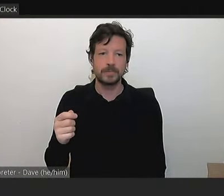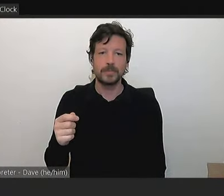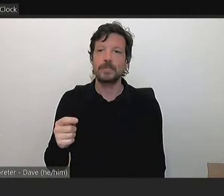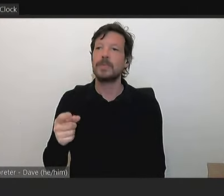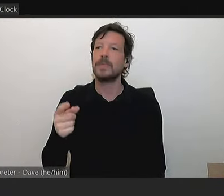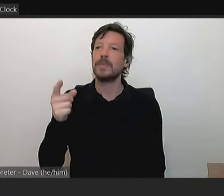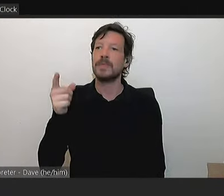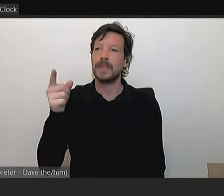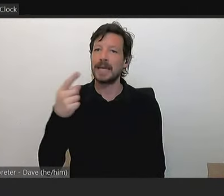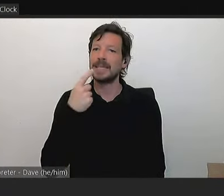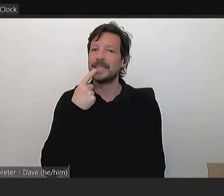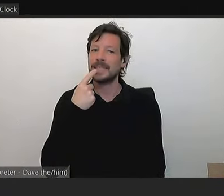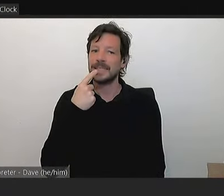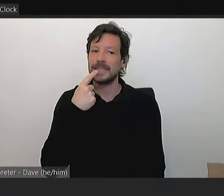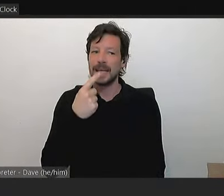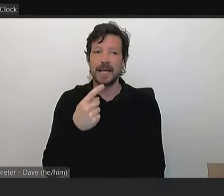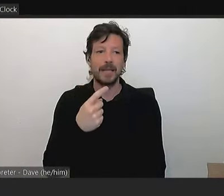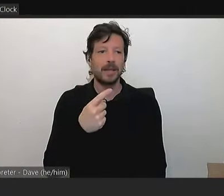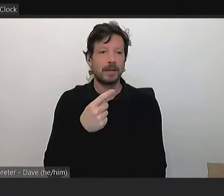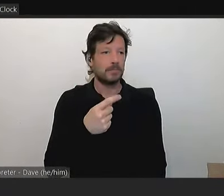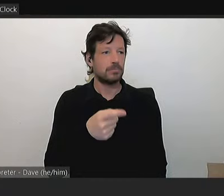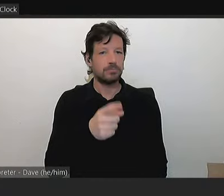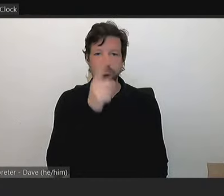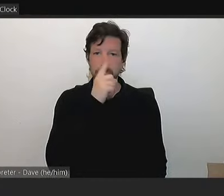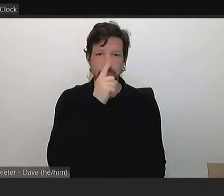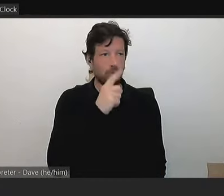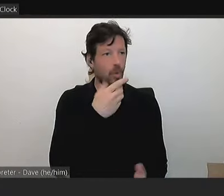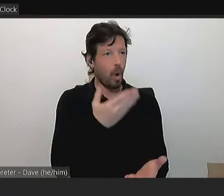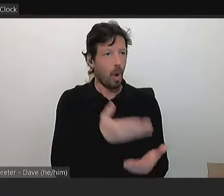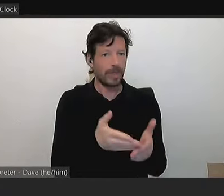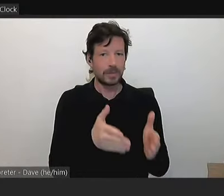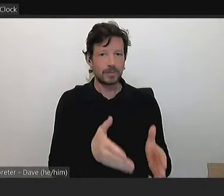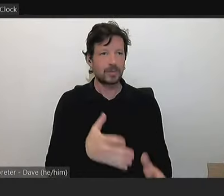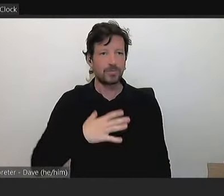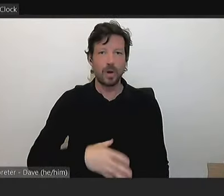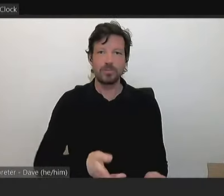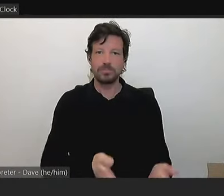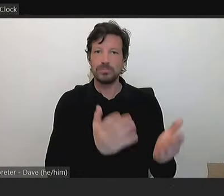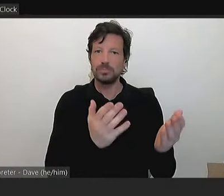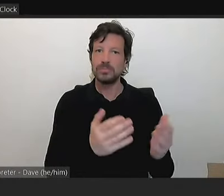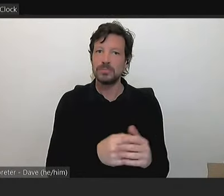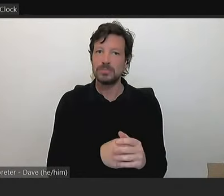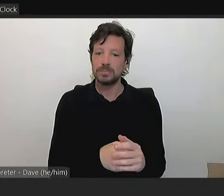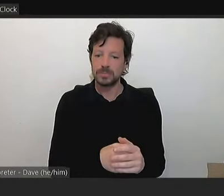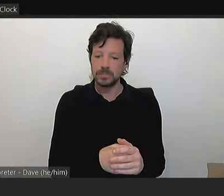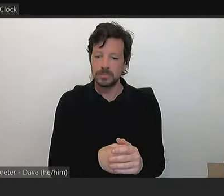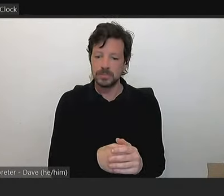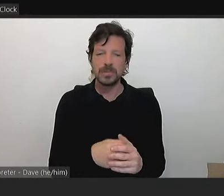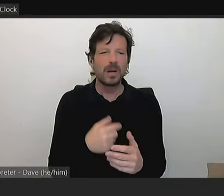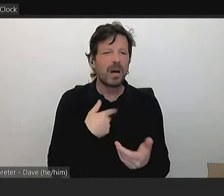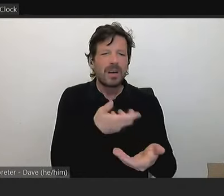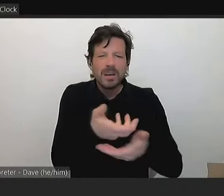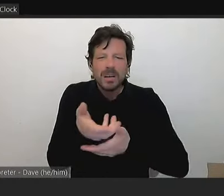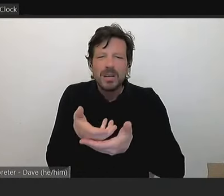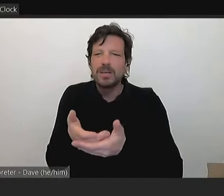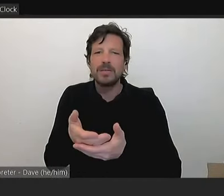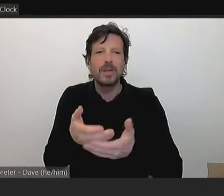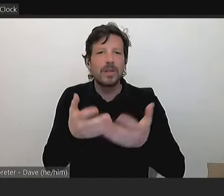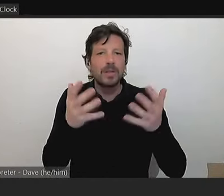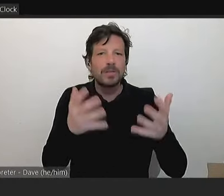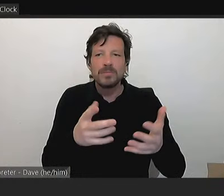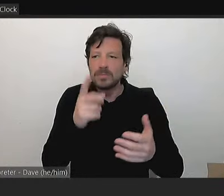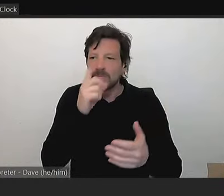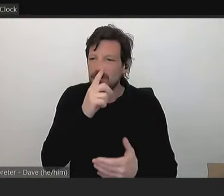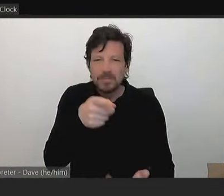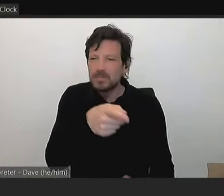that the people of Youngman Street wanted it. But, uh, I went through the, uh, spoke to everybody in Youngman Street and nobody